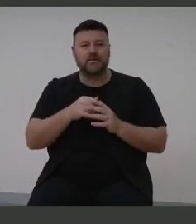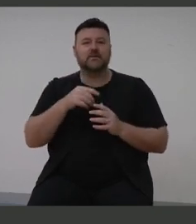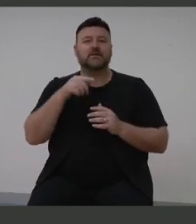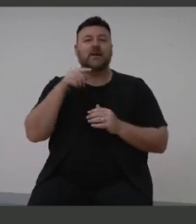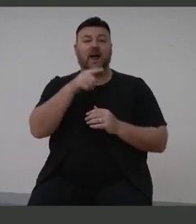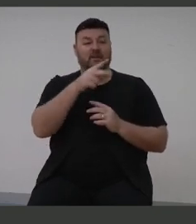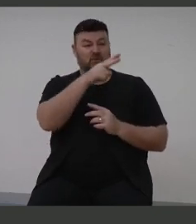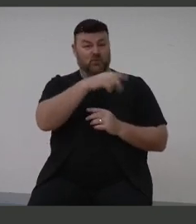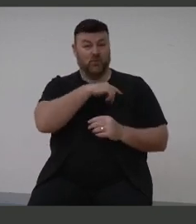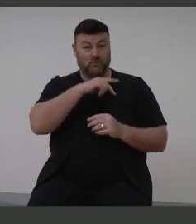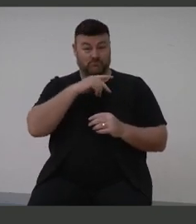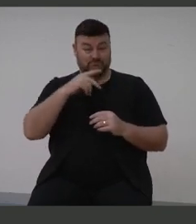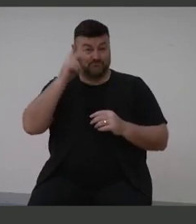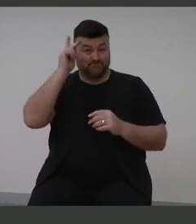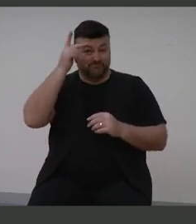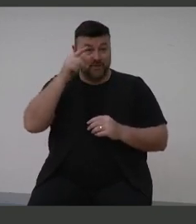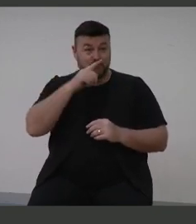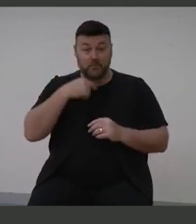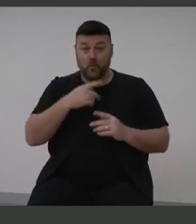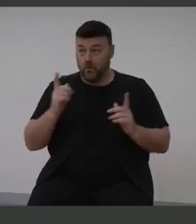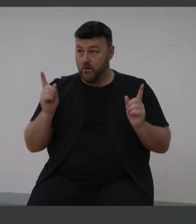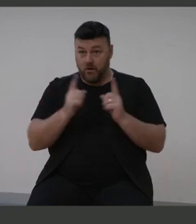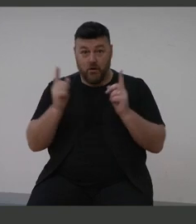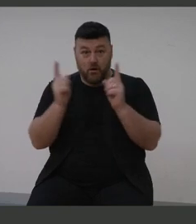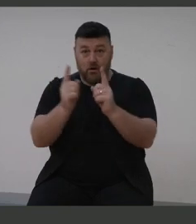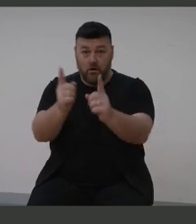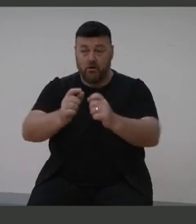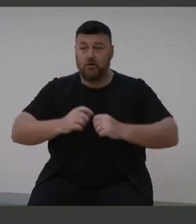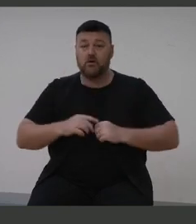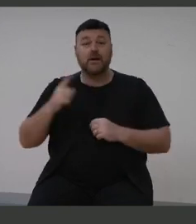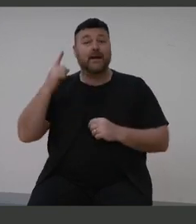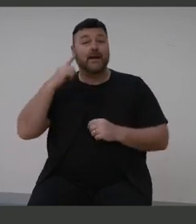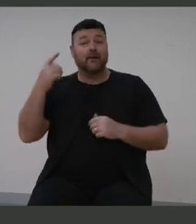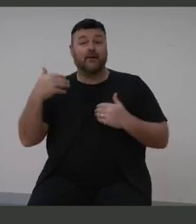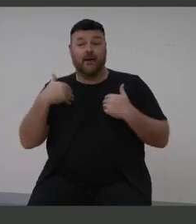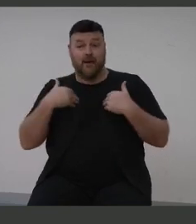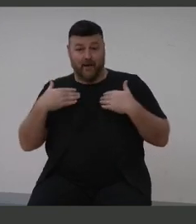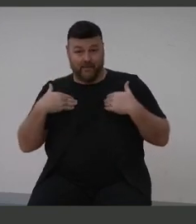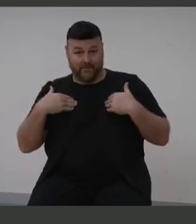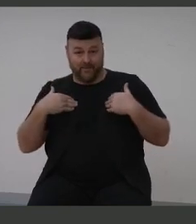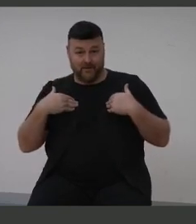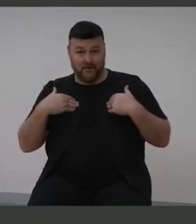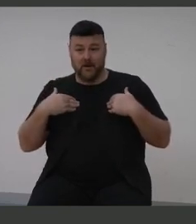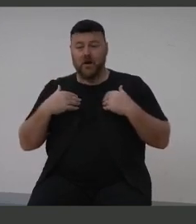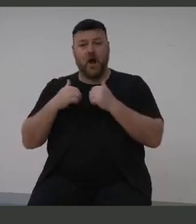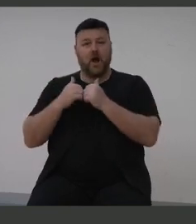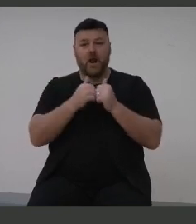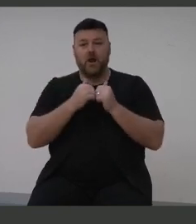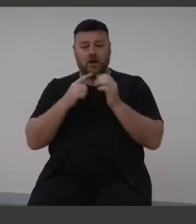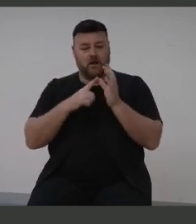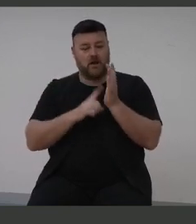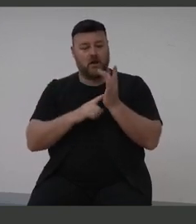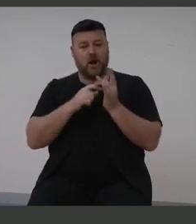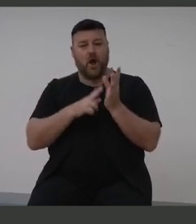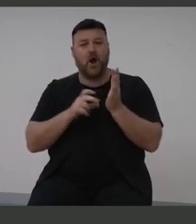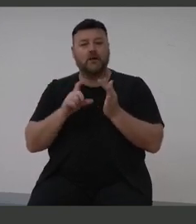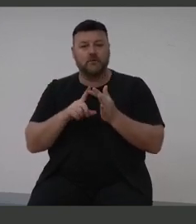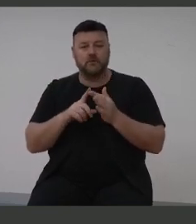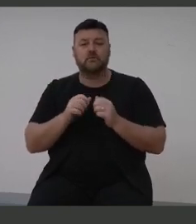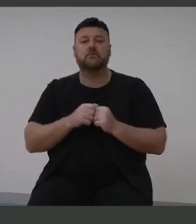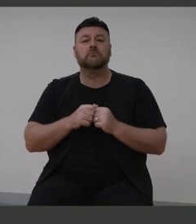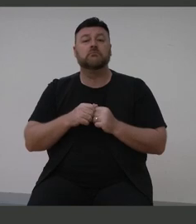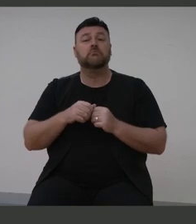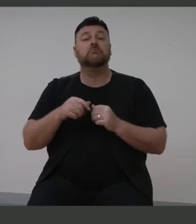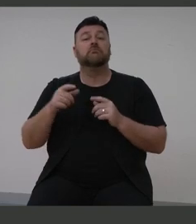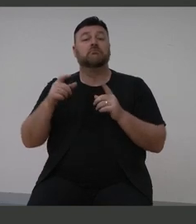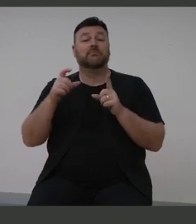Dr Mike Freelander. The Hearing Health Sector Alliance was formed. Also Deafness Forum in Australia, along with many other